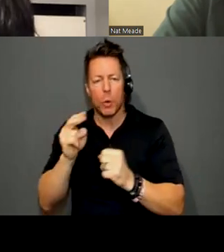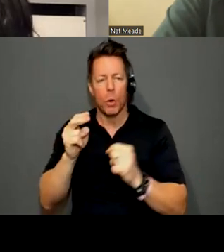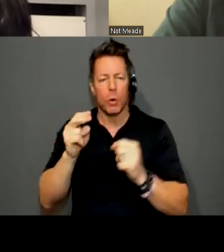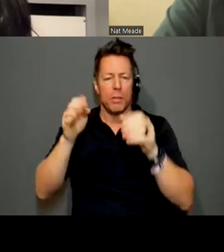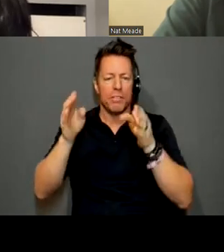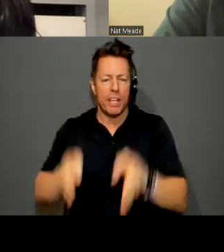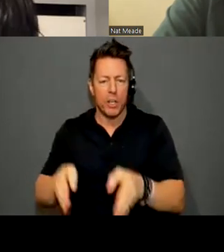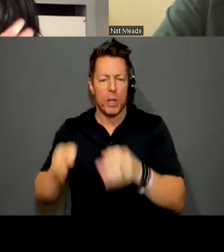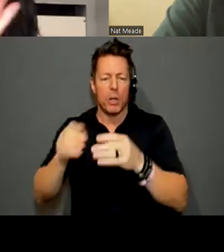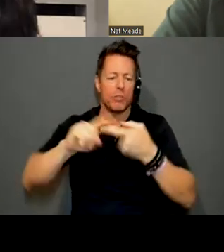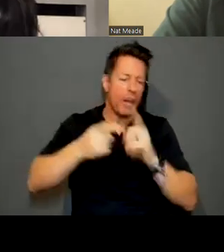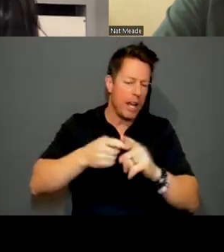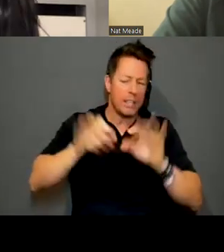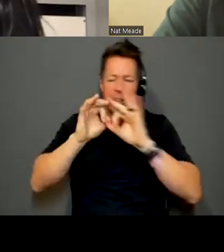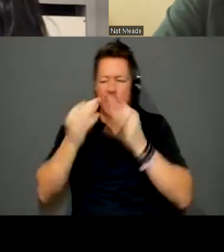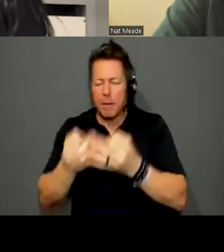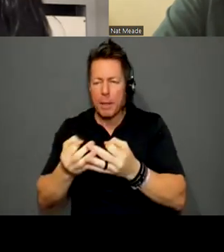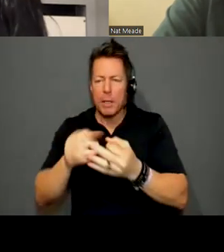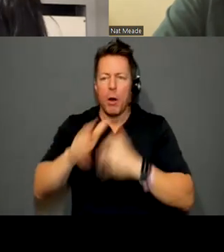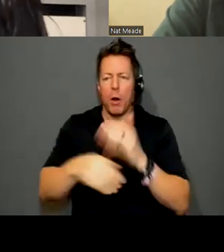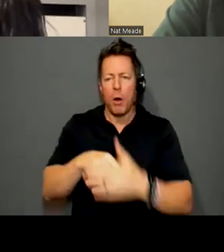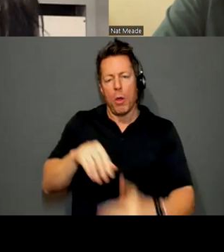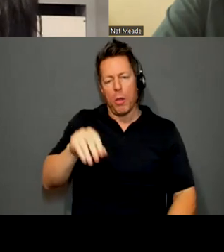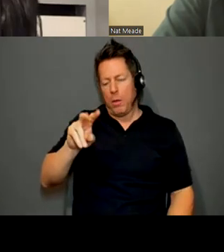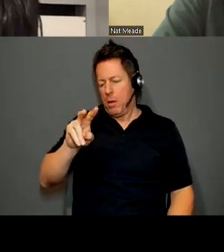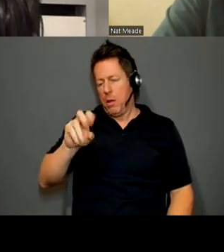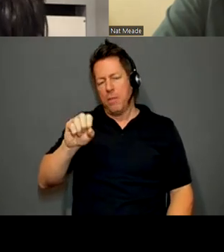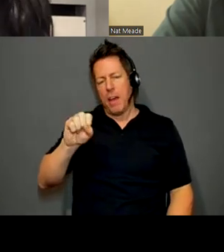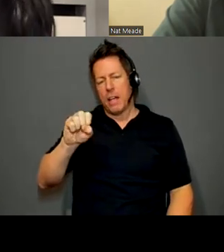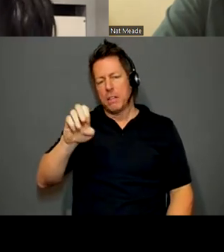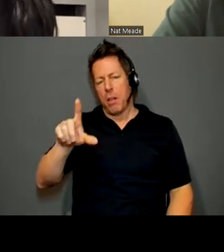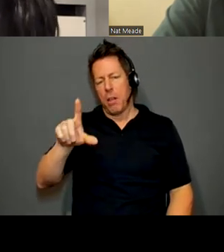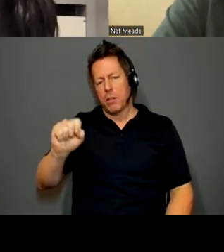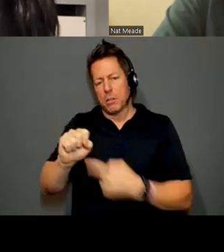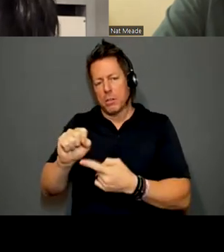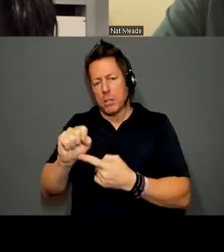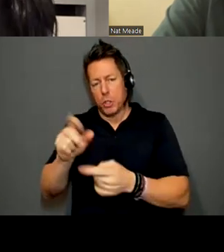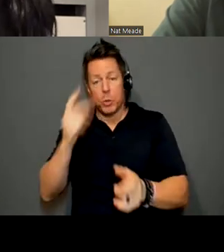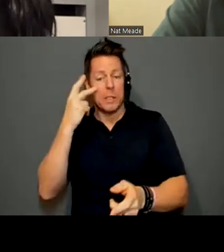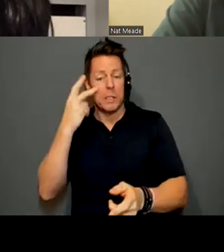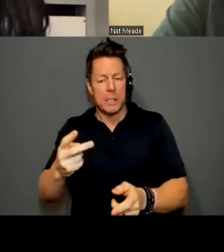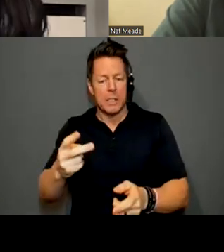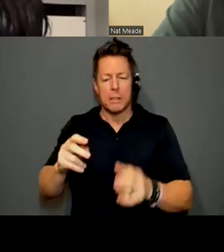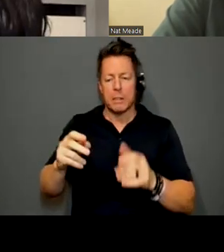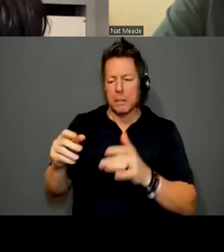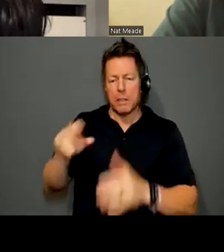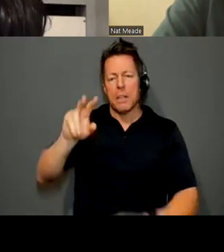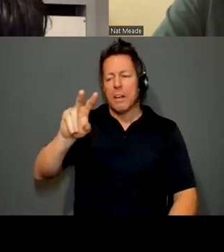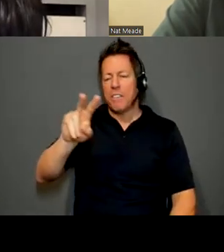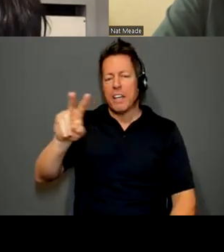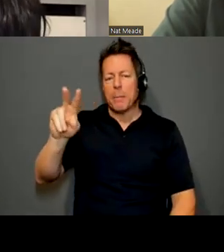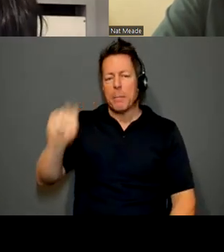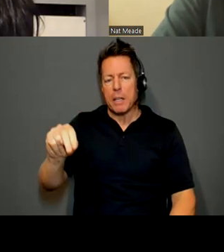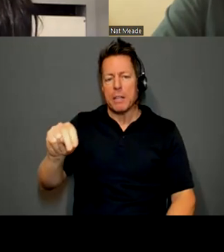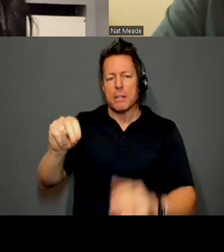And all of the vessels that you see reference Vietnamese ceramic vessels oftentimes